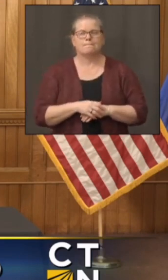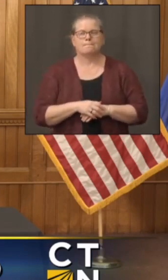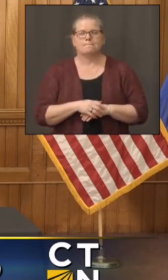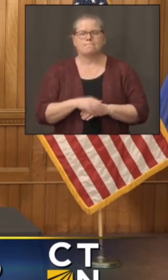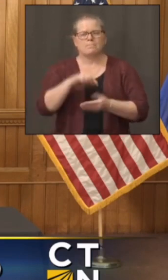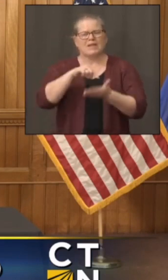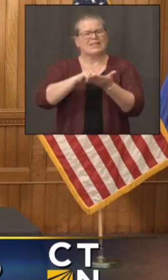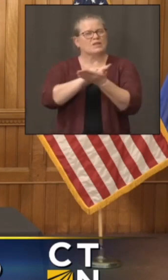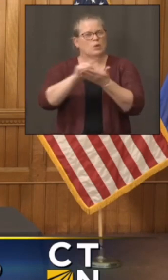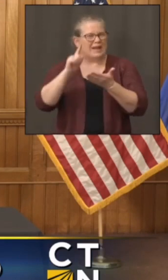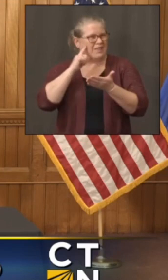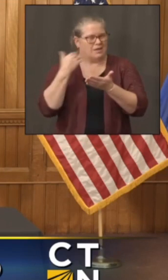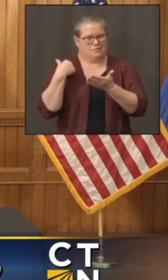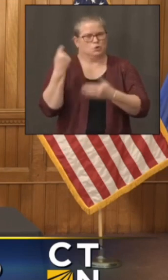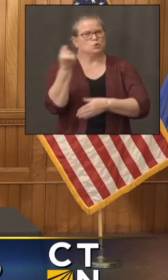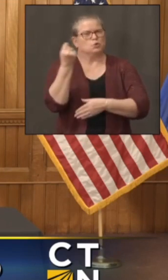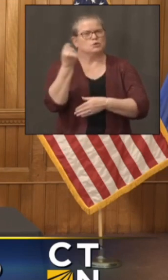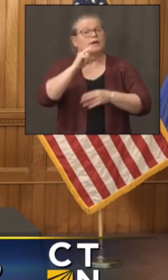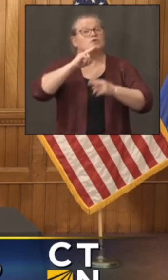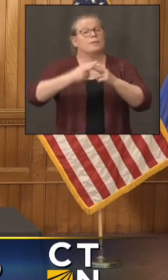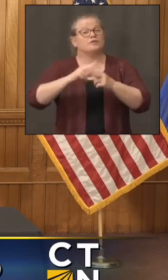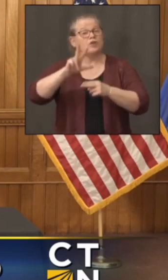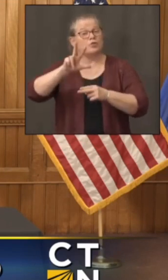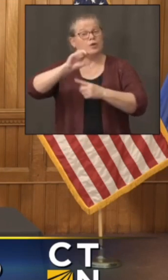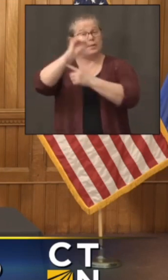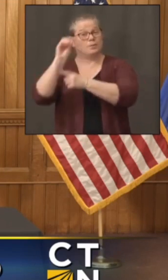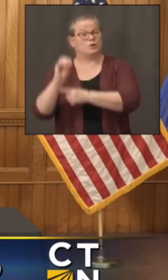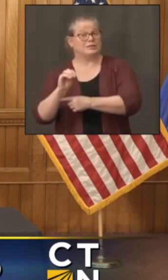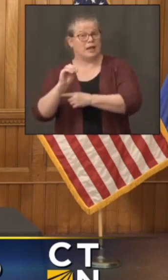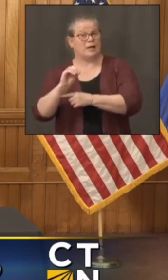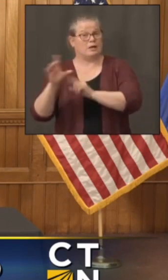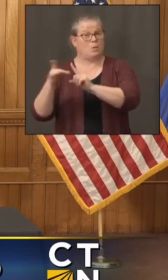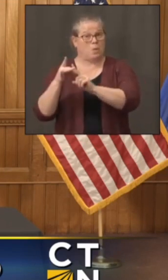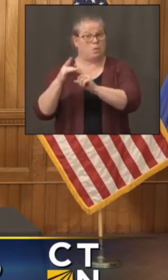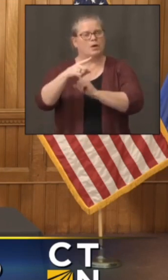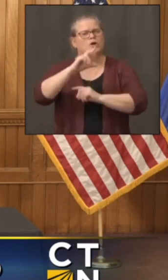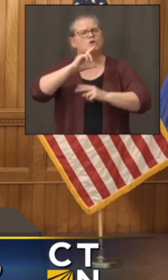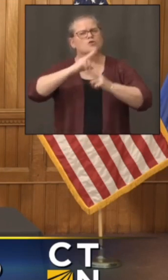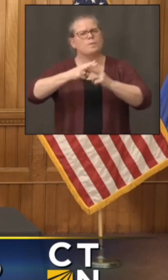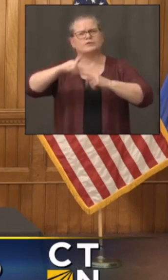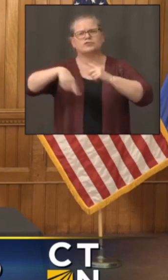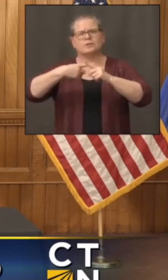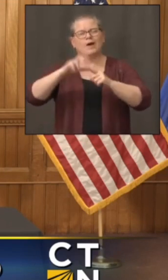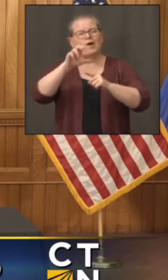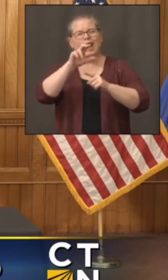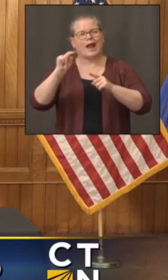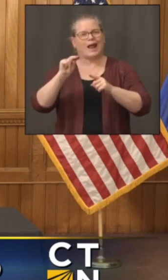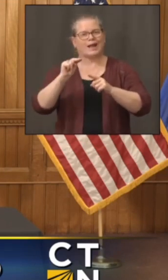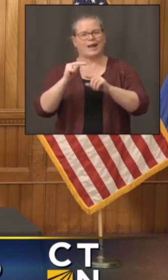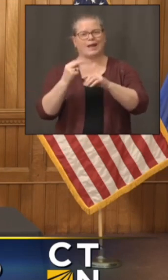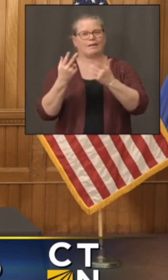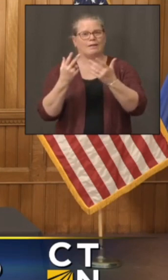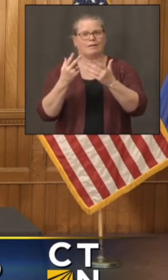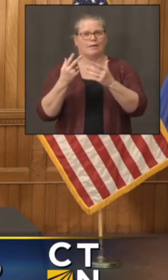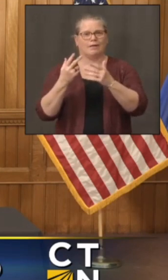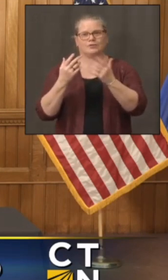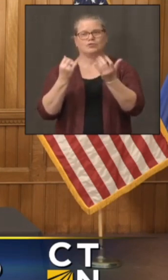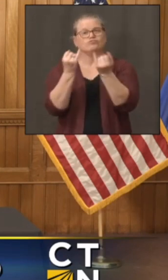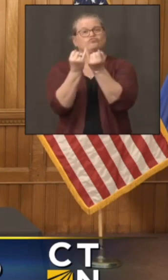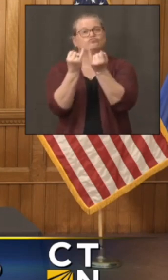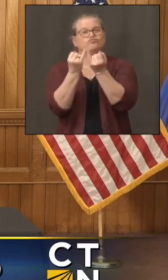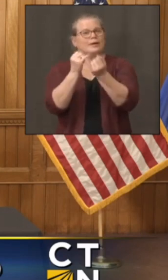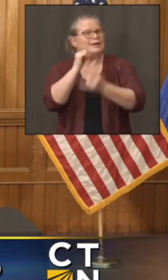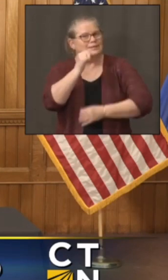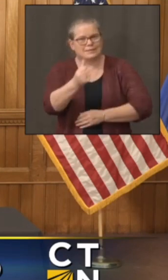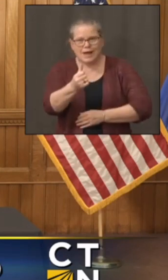our 3% positivity day, you mentioned that Connecticut is not an island, which kind of explains why we might be seeing this spike that we've been